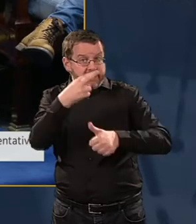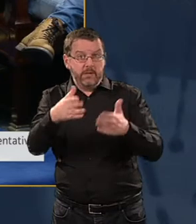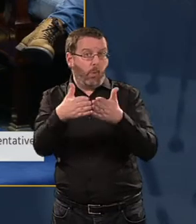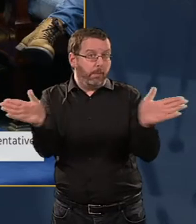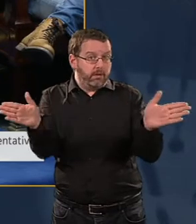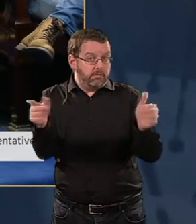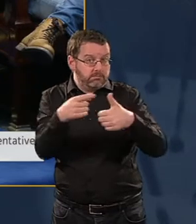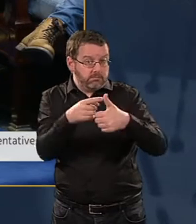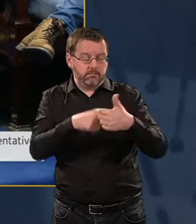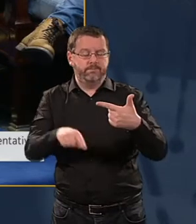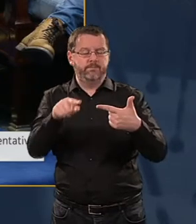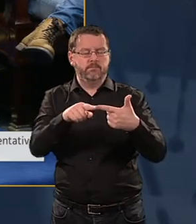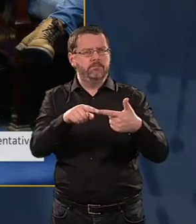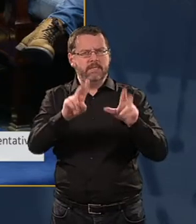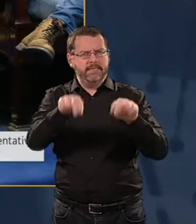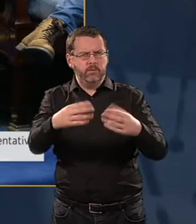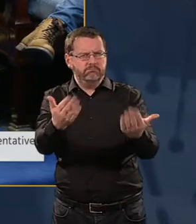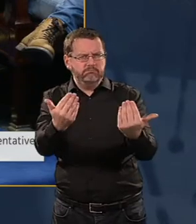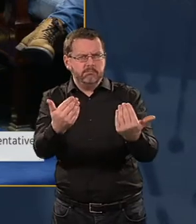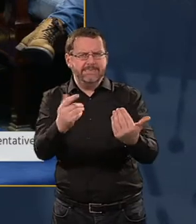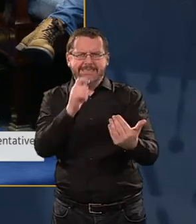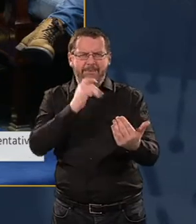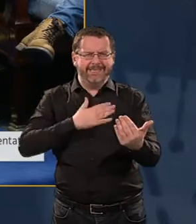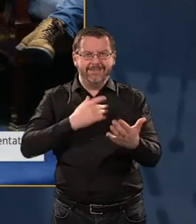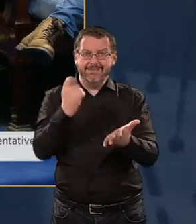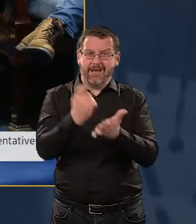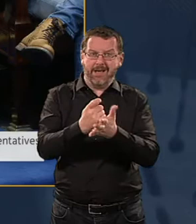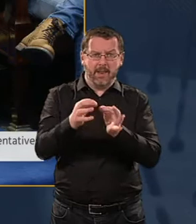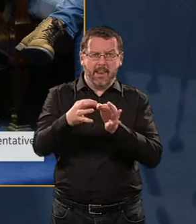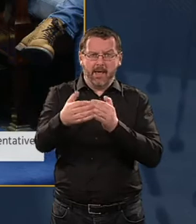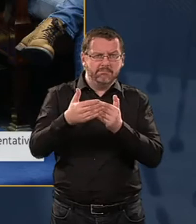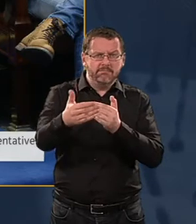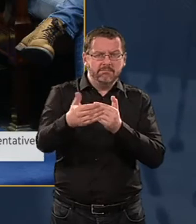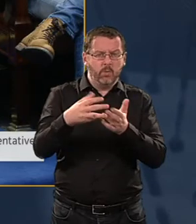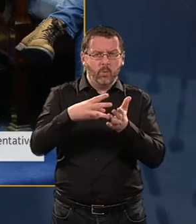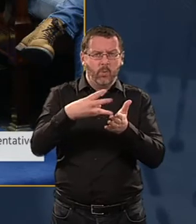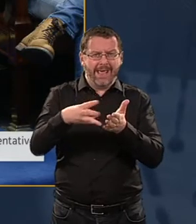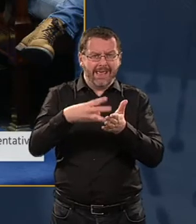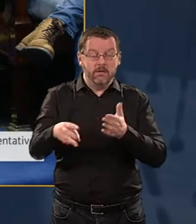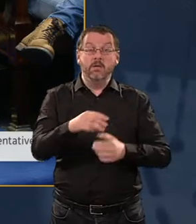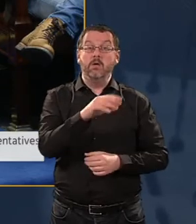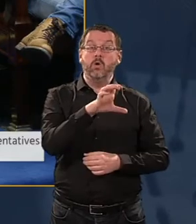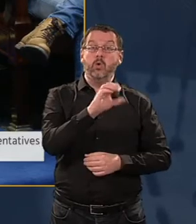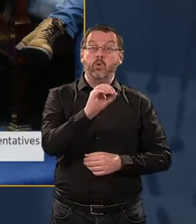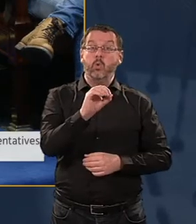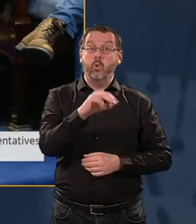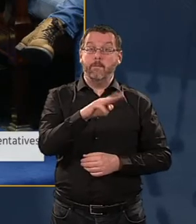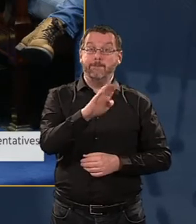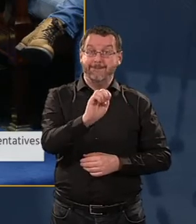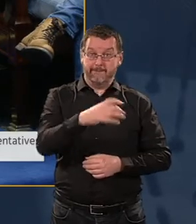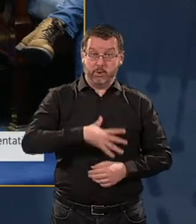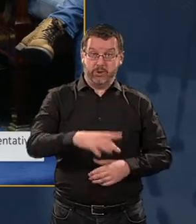Secondly, can you give me a timeline for the moving of the Coombe maternity hospital